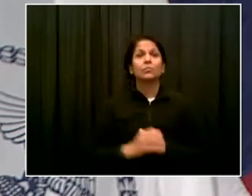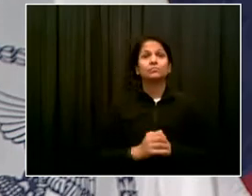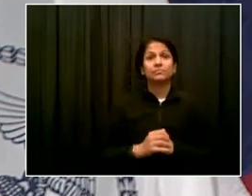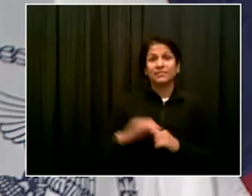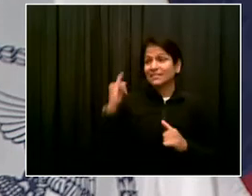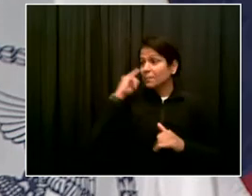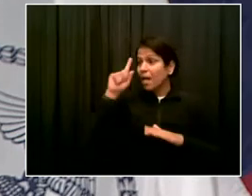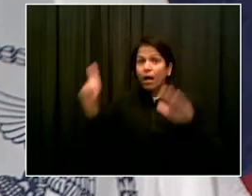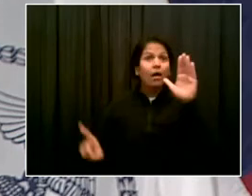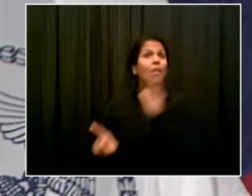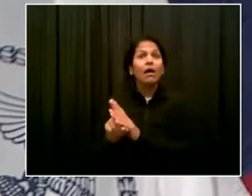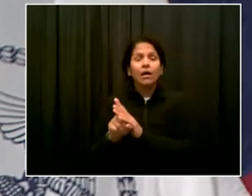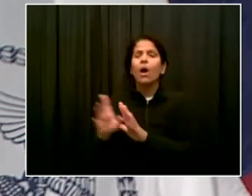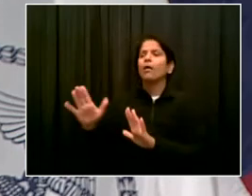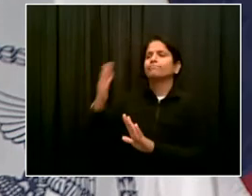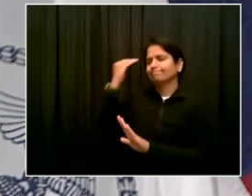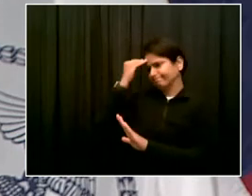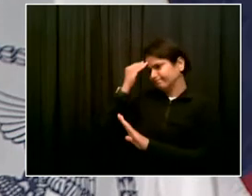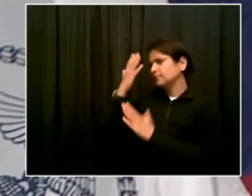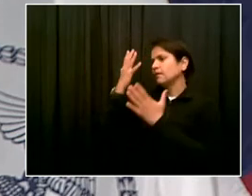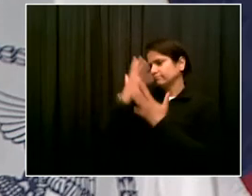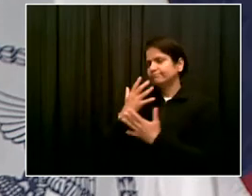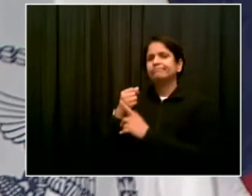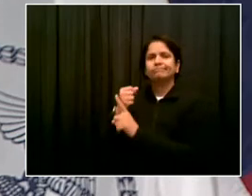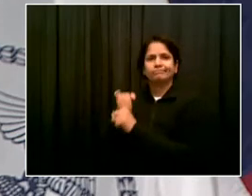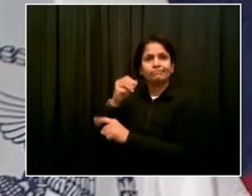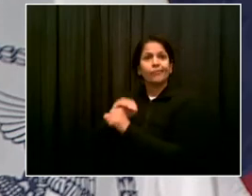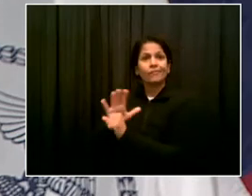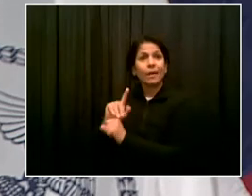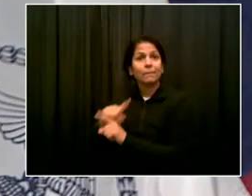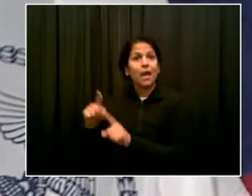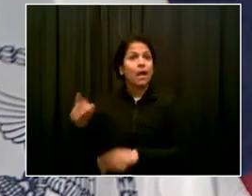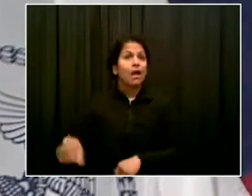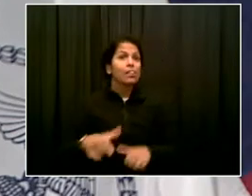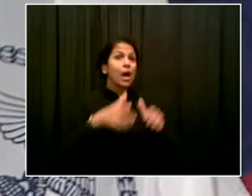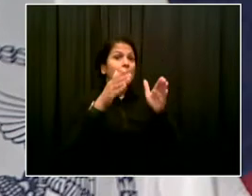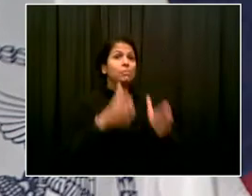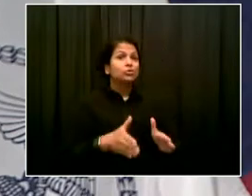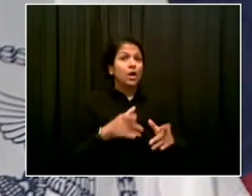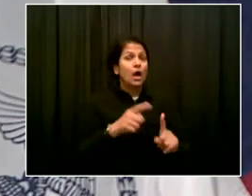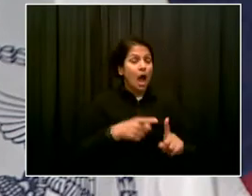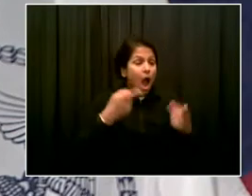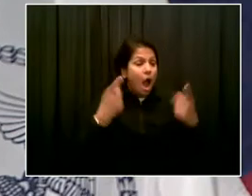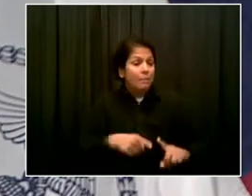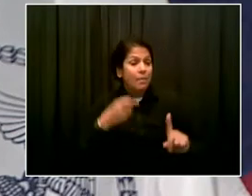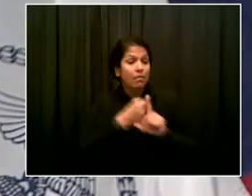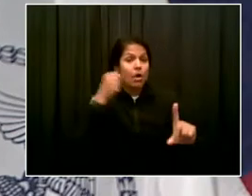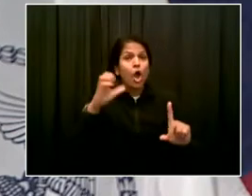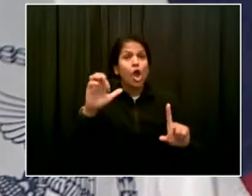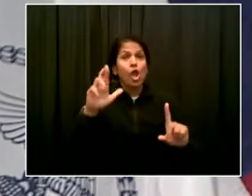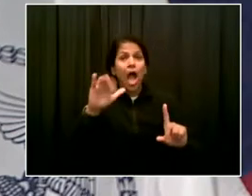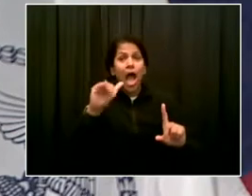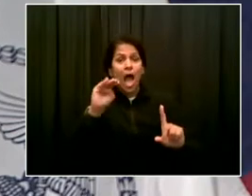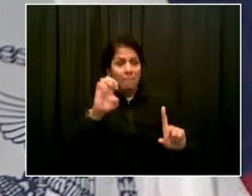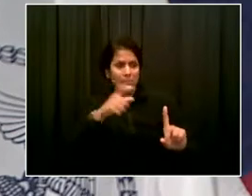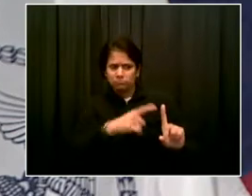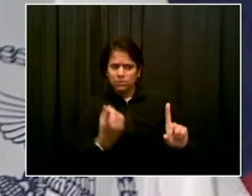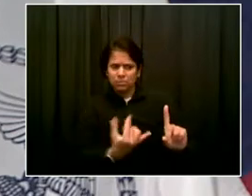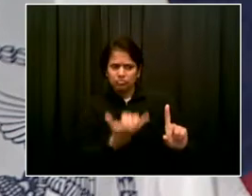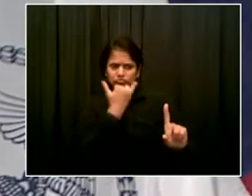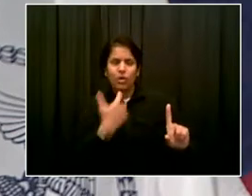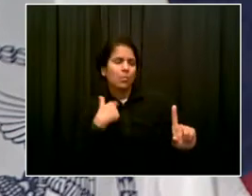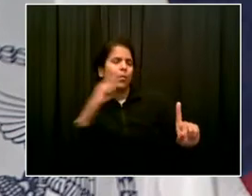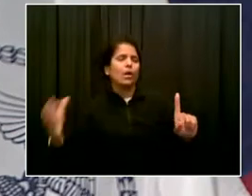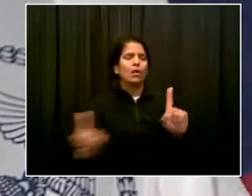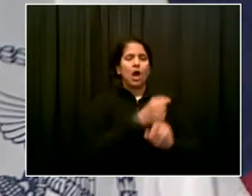who, uh, is a perpetrator is brought to justice. But I do not think it changes the basic view that people around the world have of New